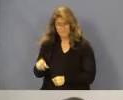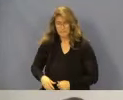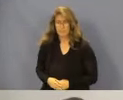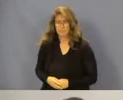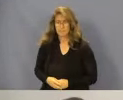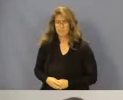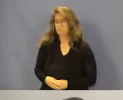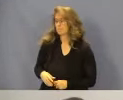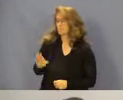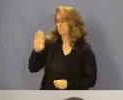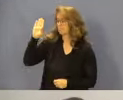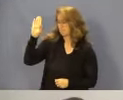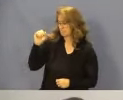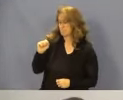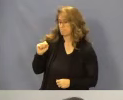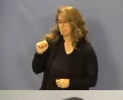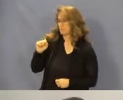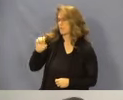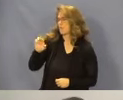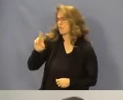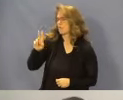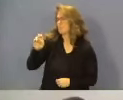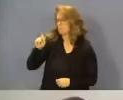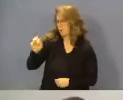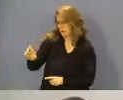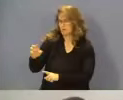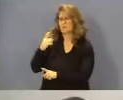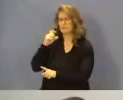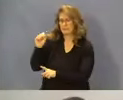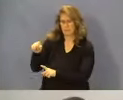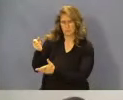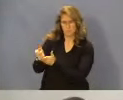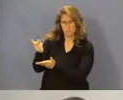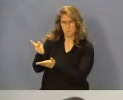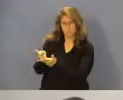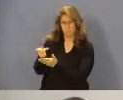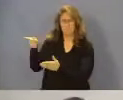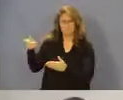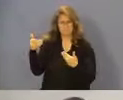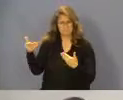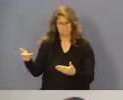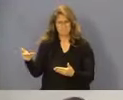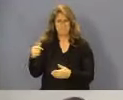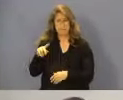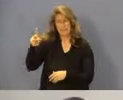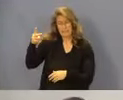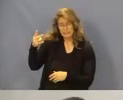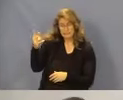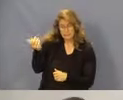Motion for approval, Cynthia Rucker. Dr. Rutgers has made the motion for approval. Is there a second?